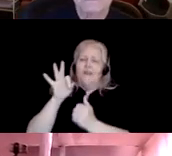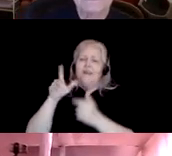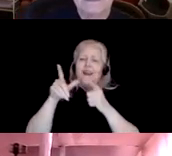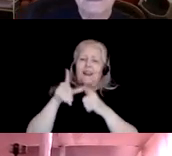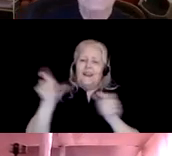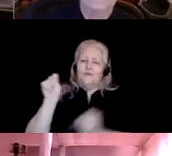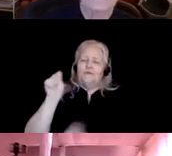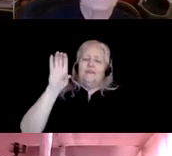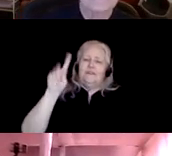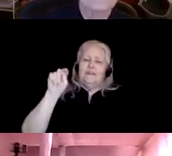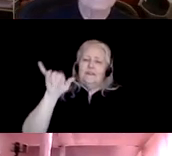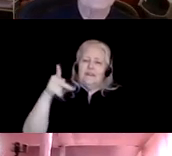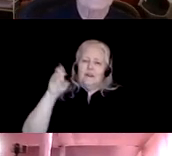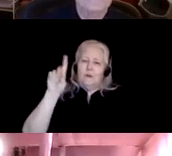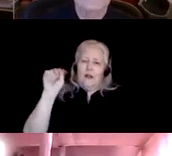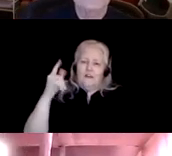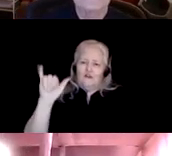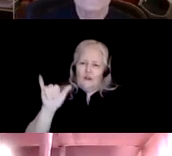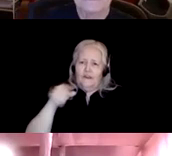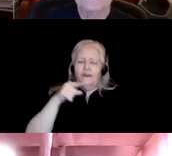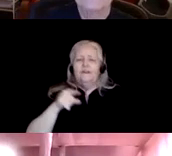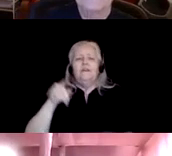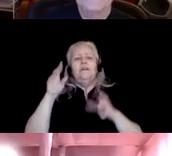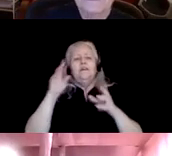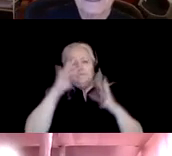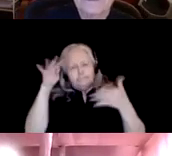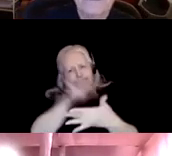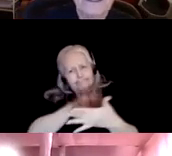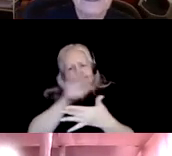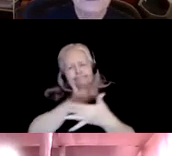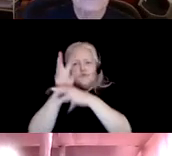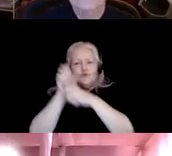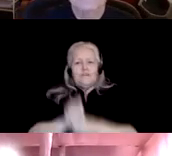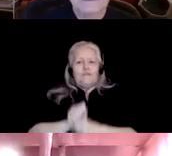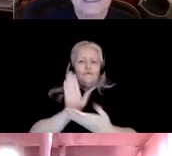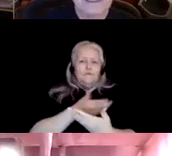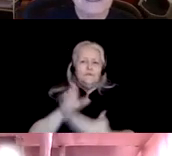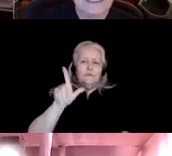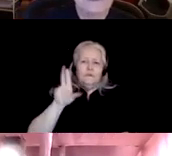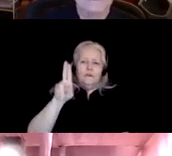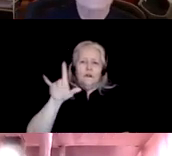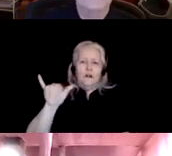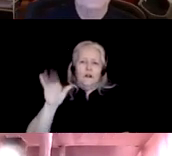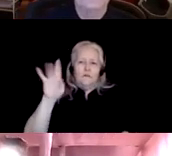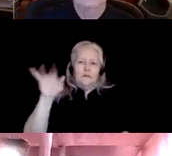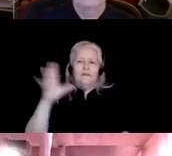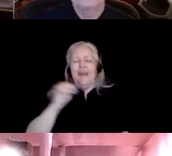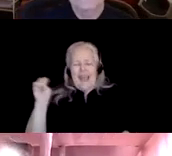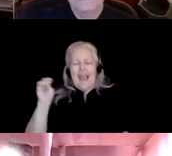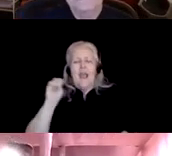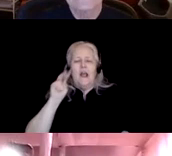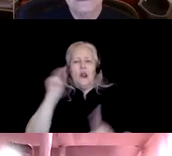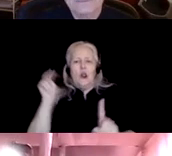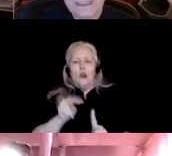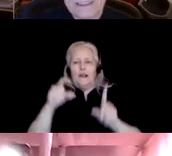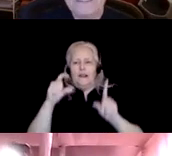documenting the Karbi song language and traditional lullabies, while also focusing on Karbi lexicology, both